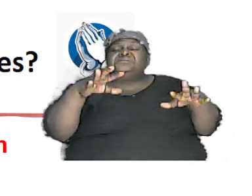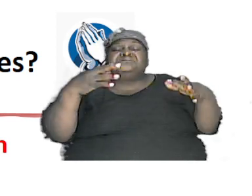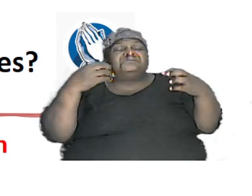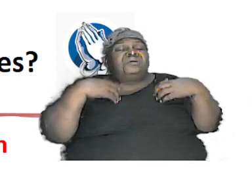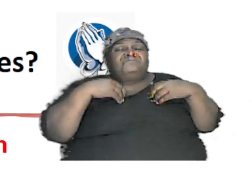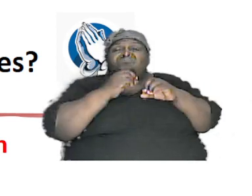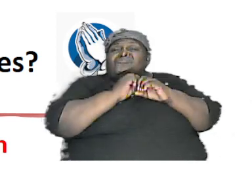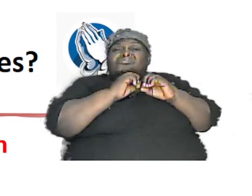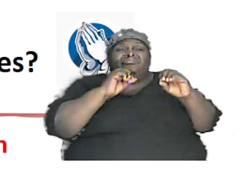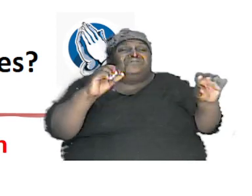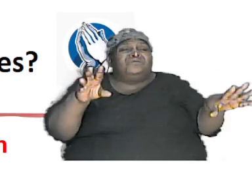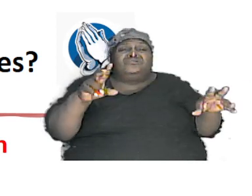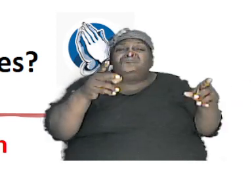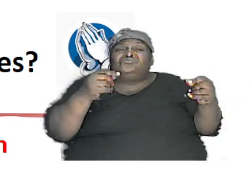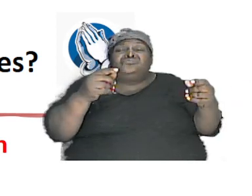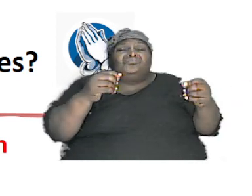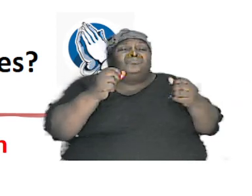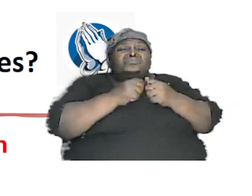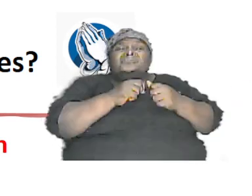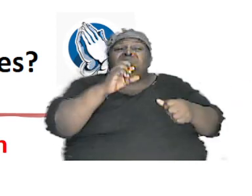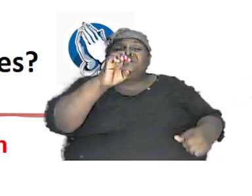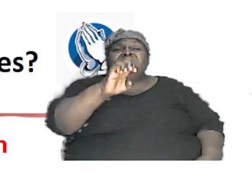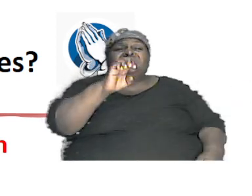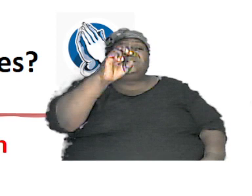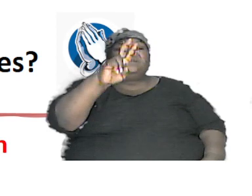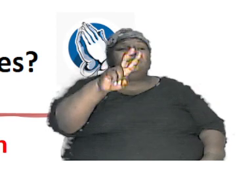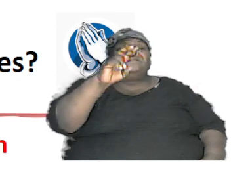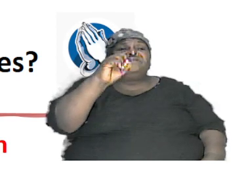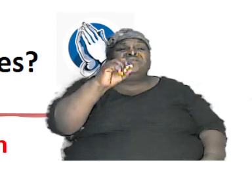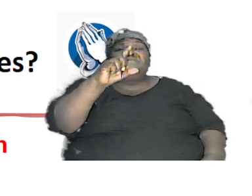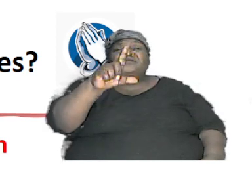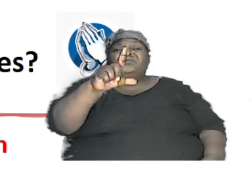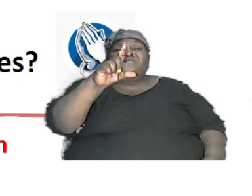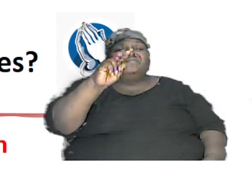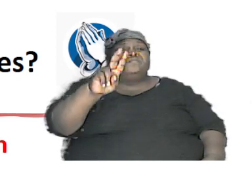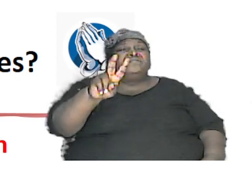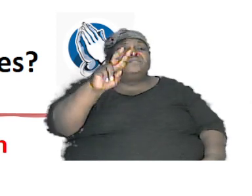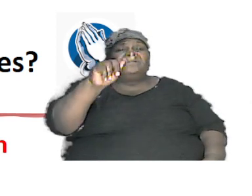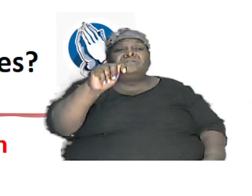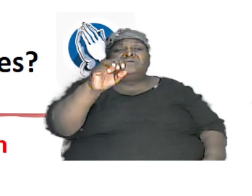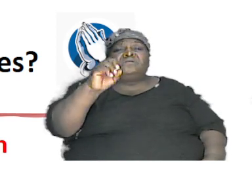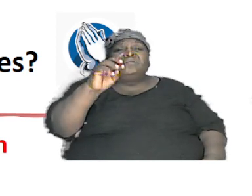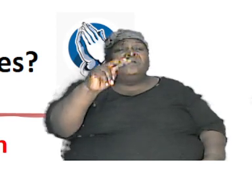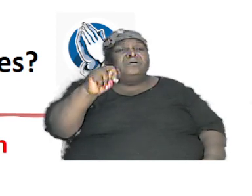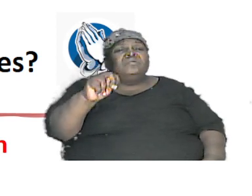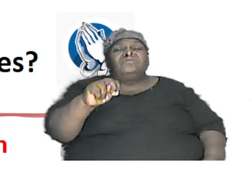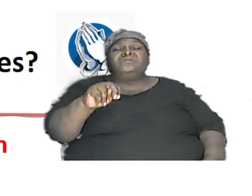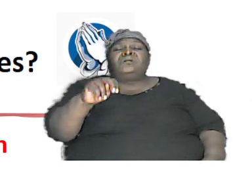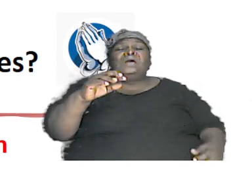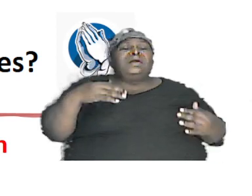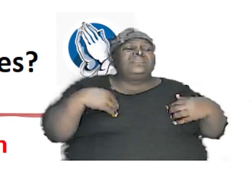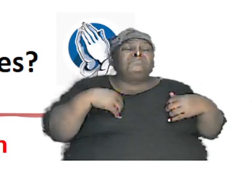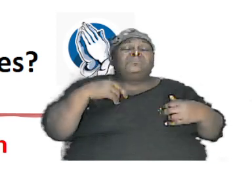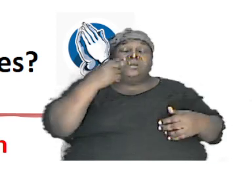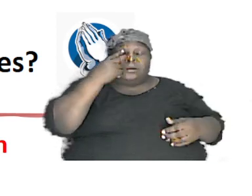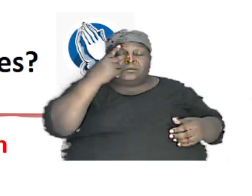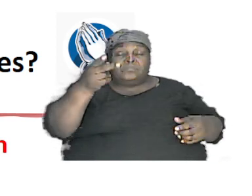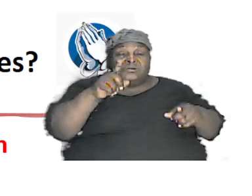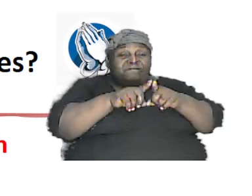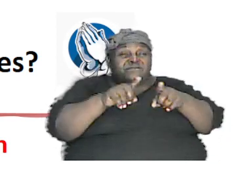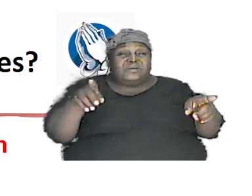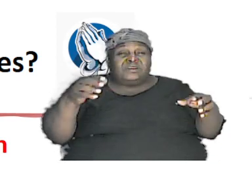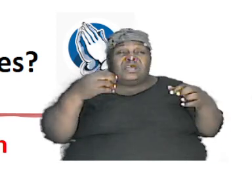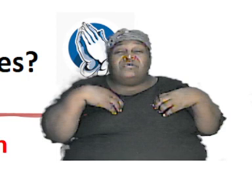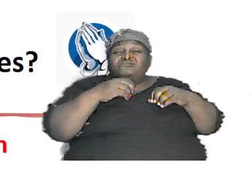evolution or looking different has nothing to do with evolution the animals looking different has nothing to do with evolution